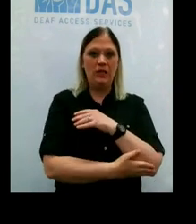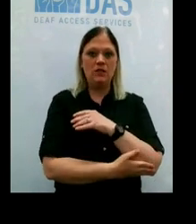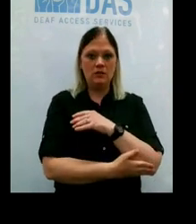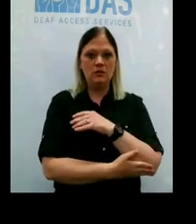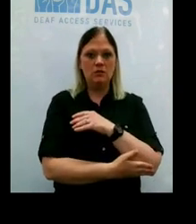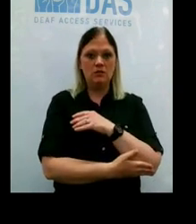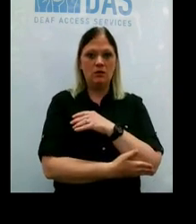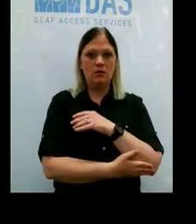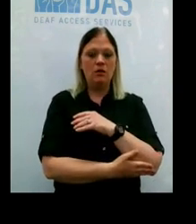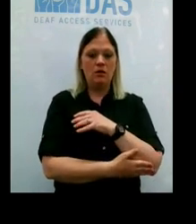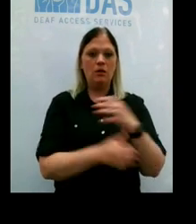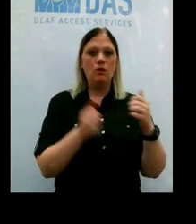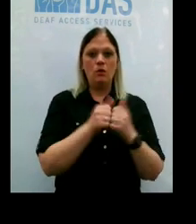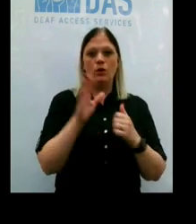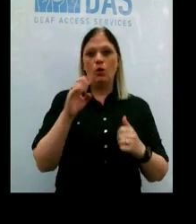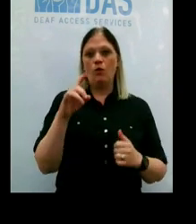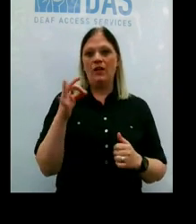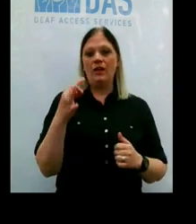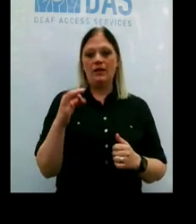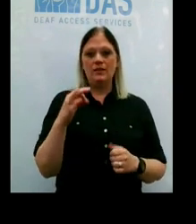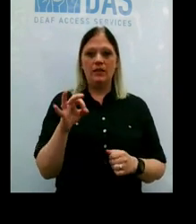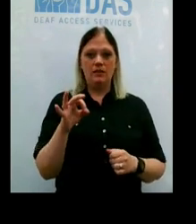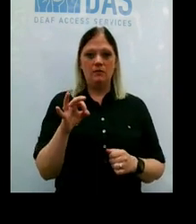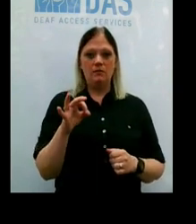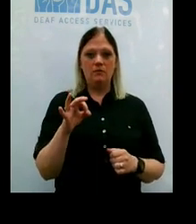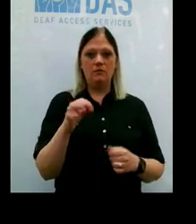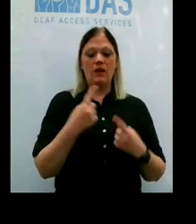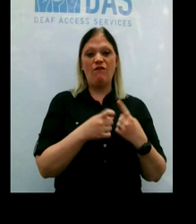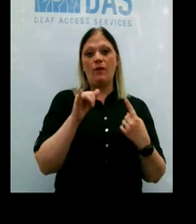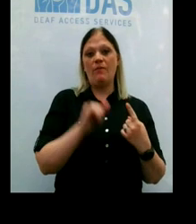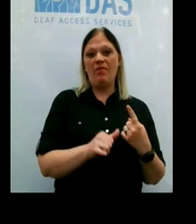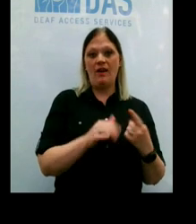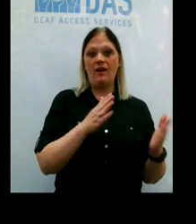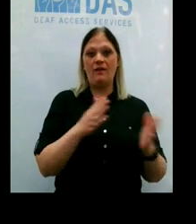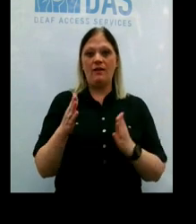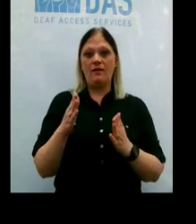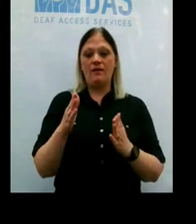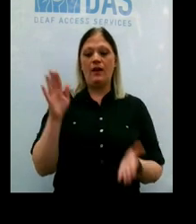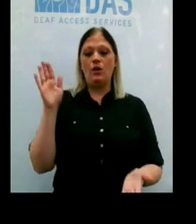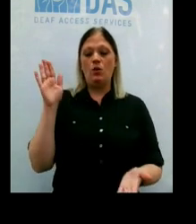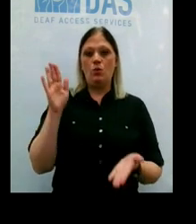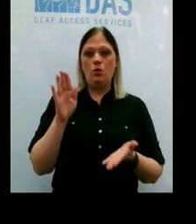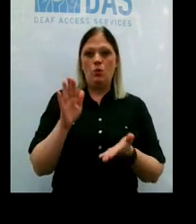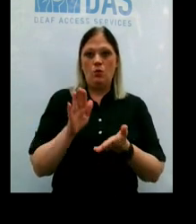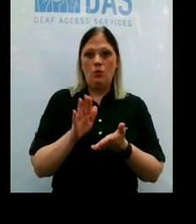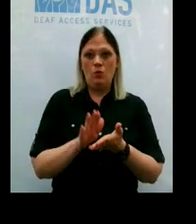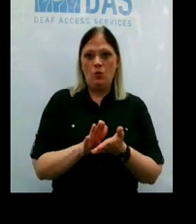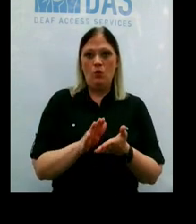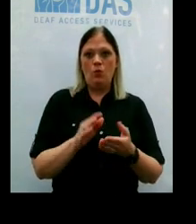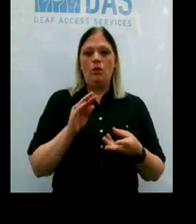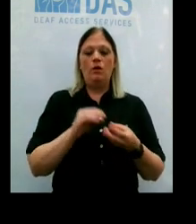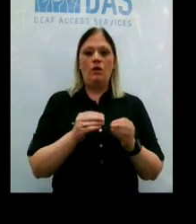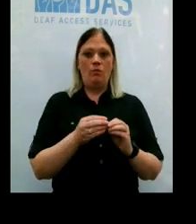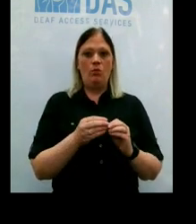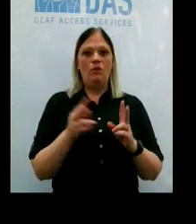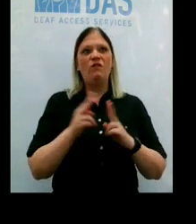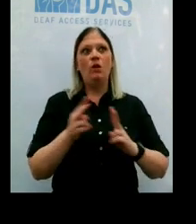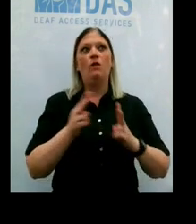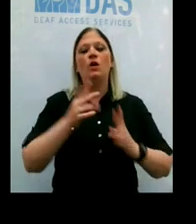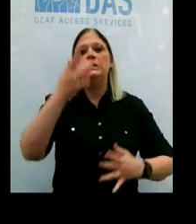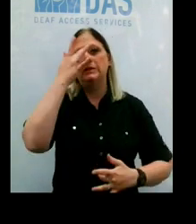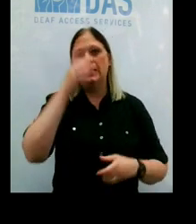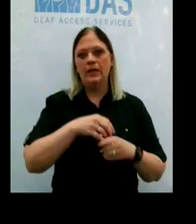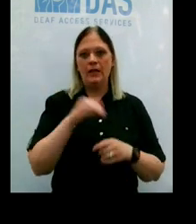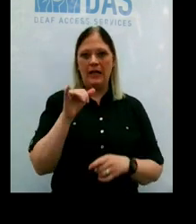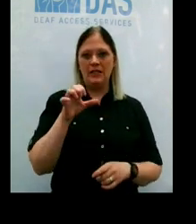COVID-19. And then of those, there's even a shrinking number who have been very, very sick in the